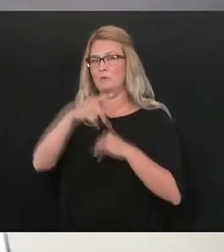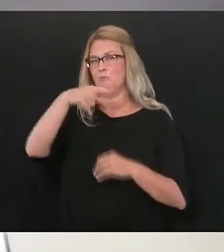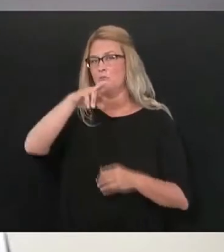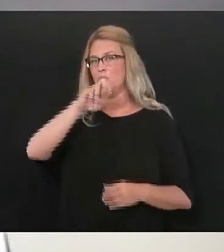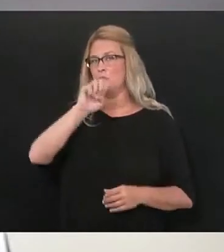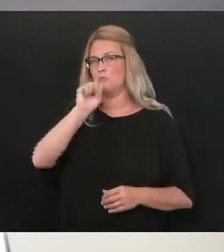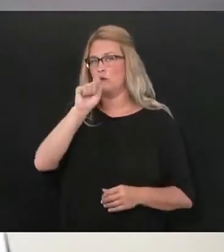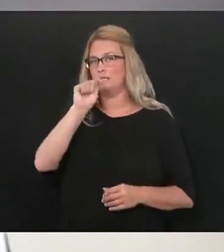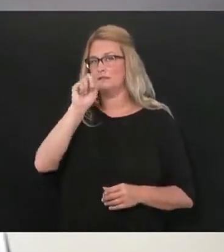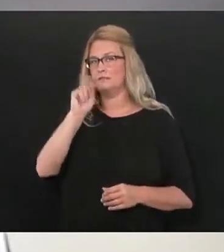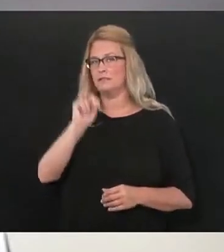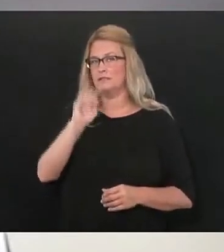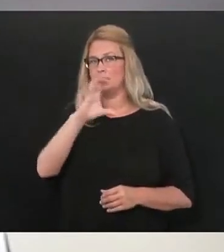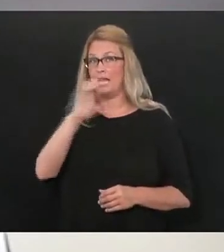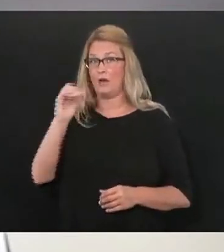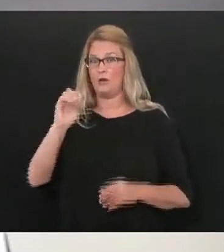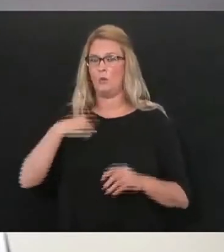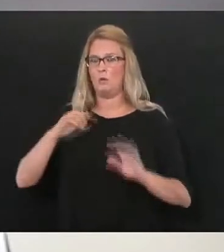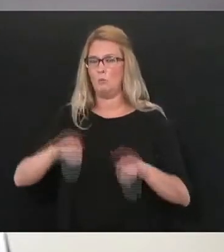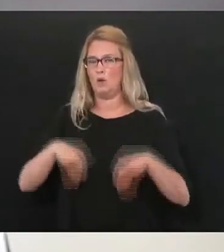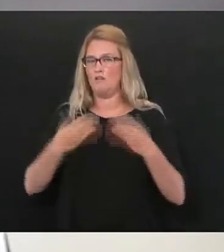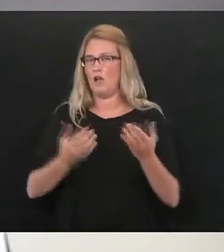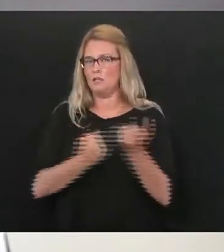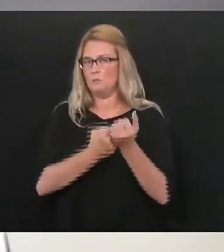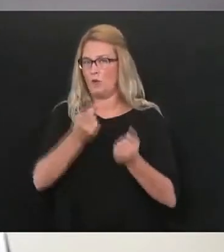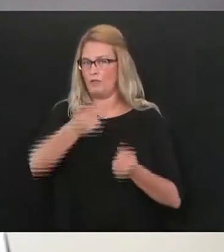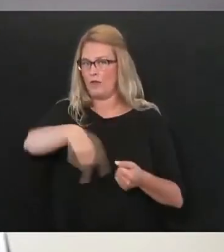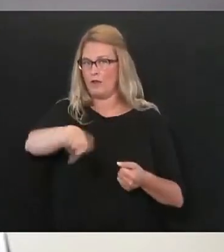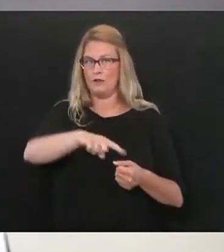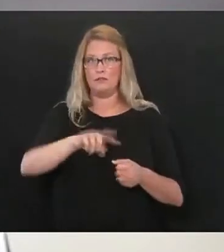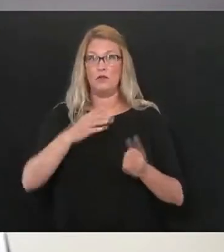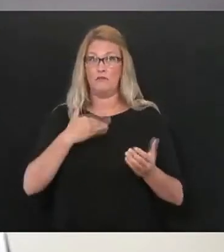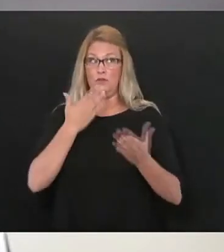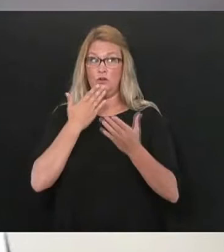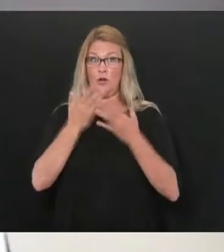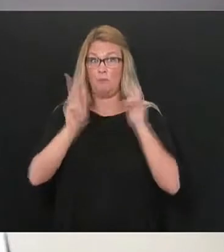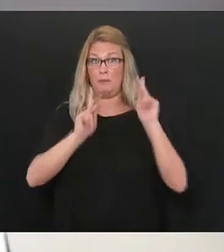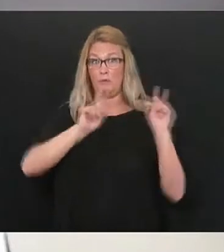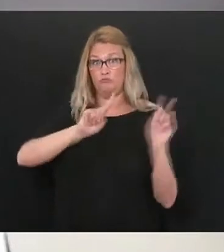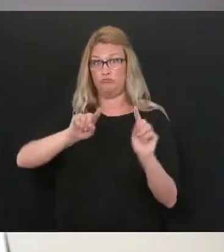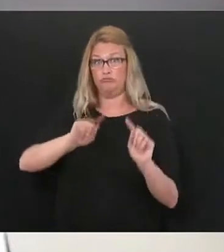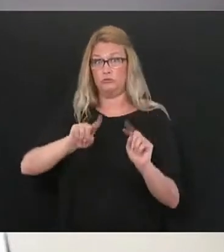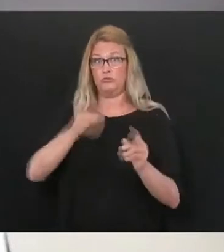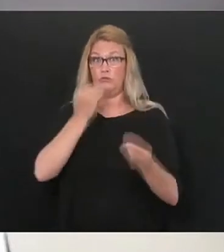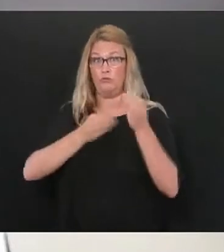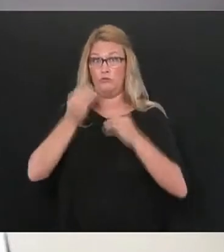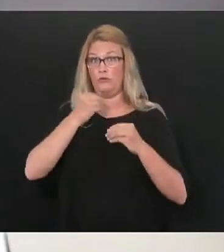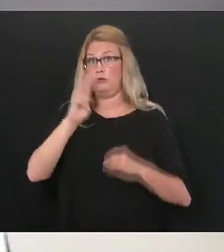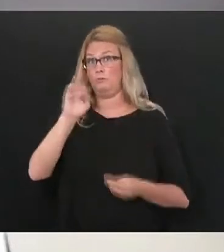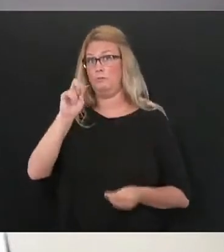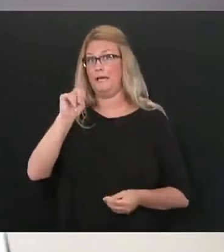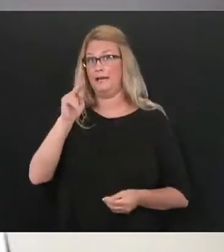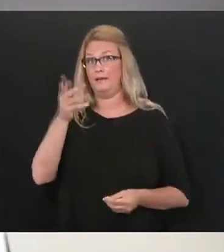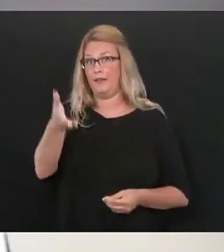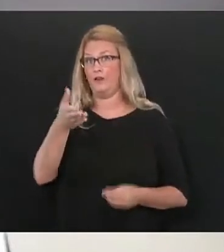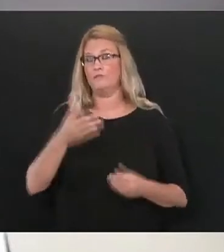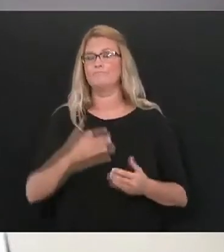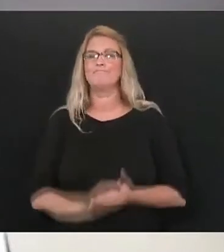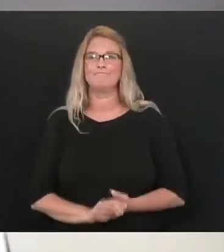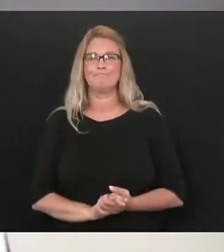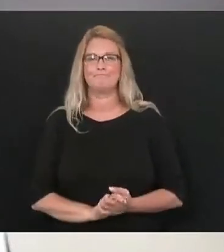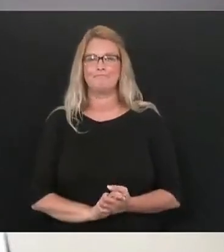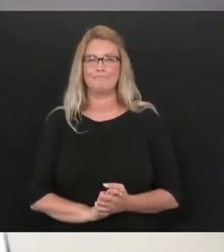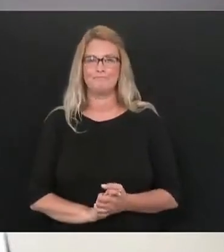providing support to we've heard that there's been exceptionally good response at that event today thank you